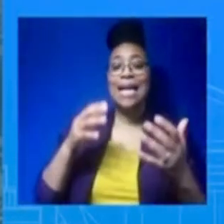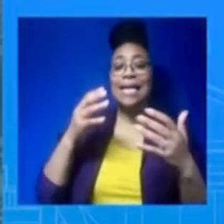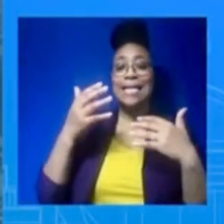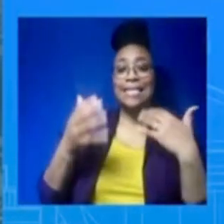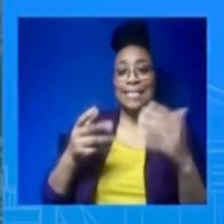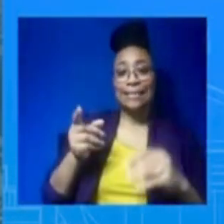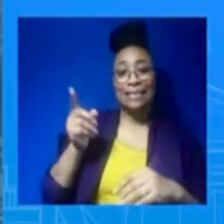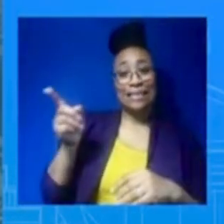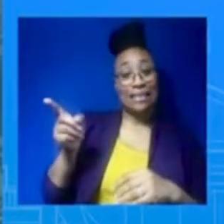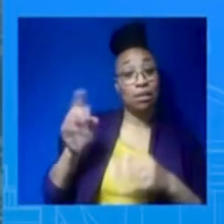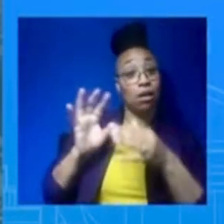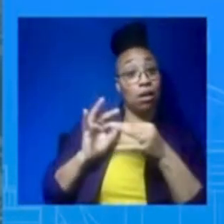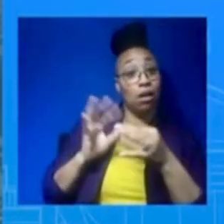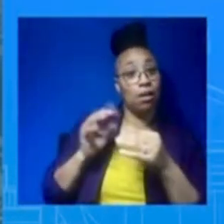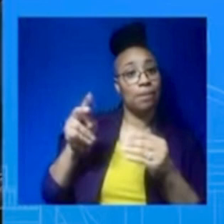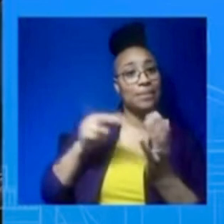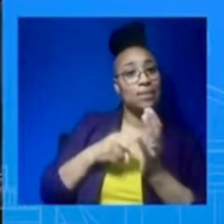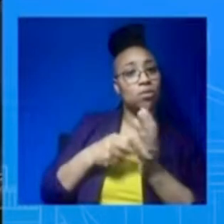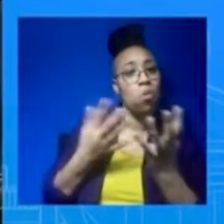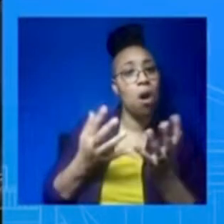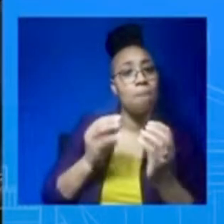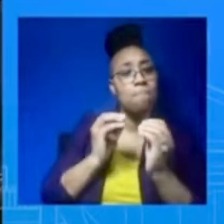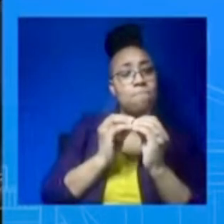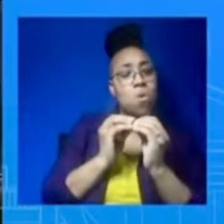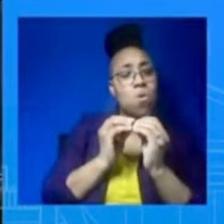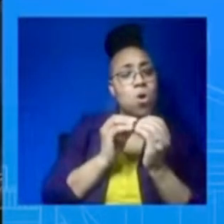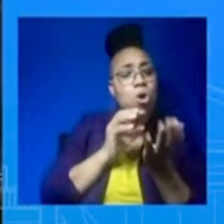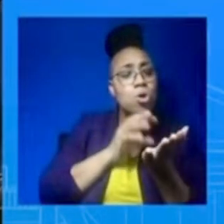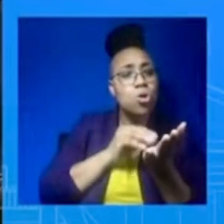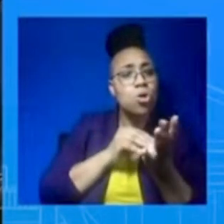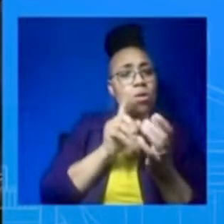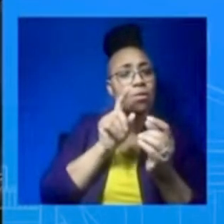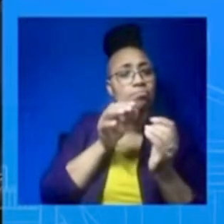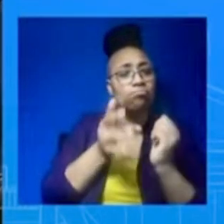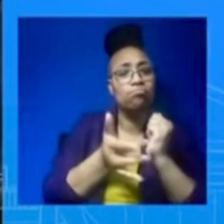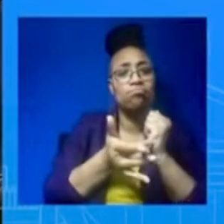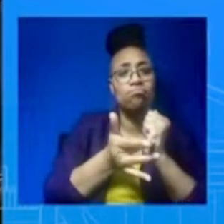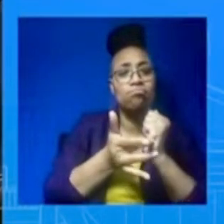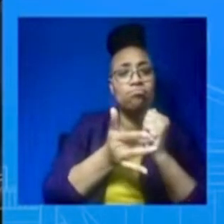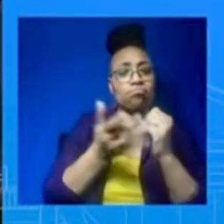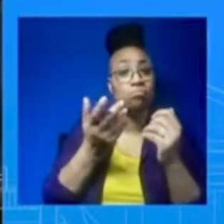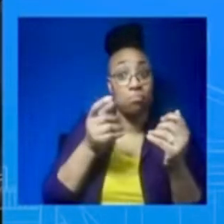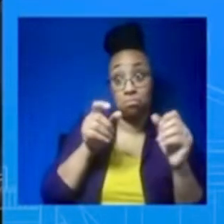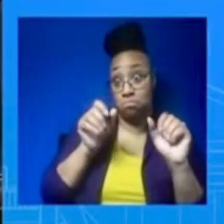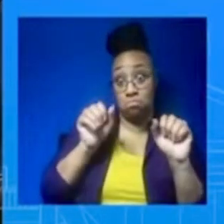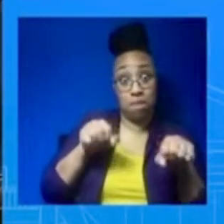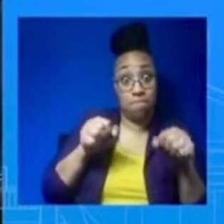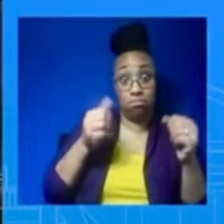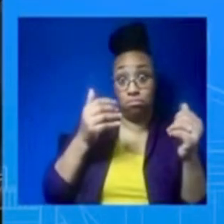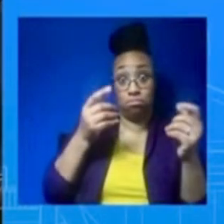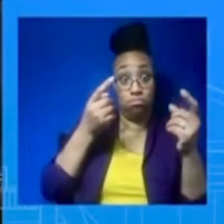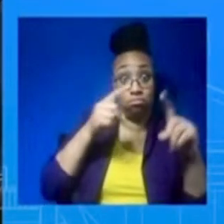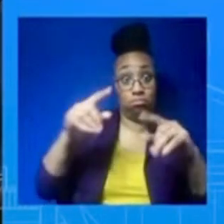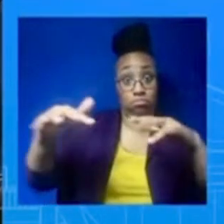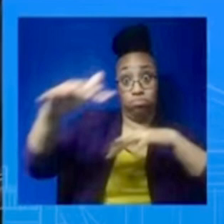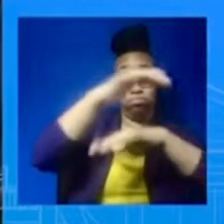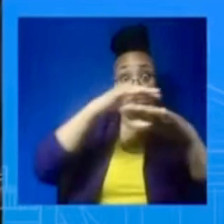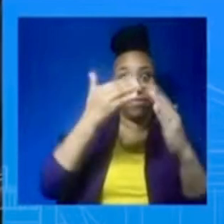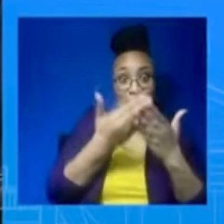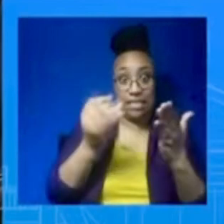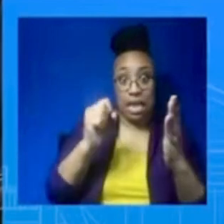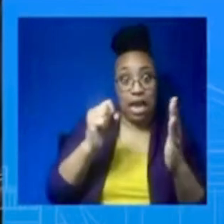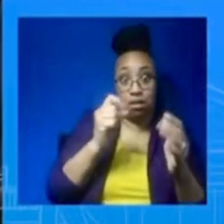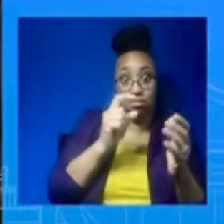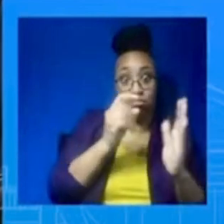what's up there, quite frankly. Got it. And then, how long do you think it will take to implement this four-step plan? And what will you